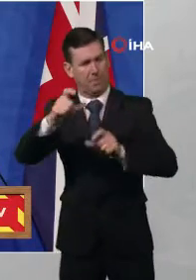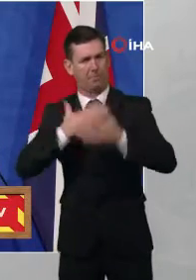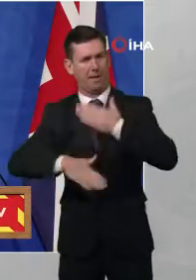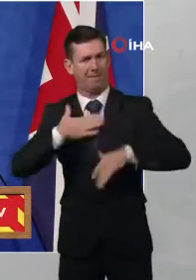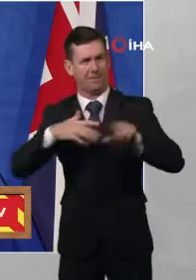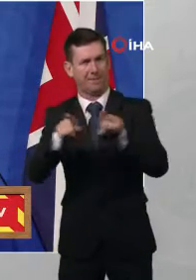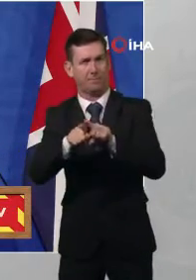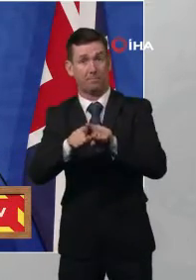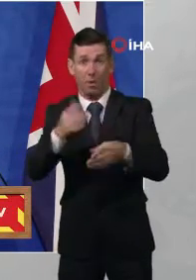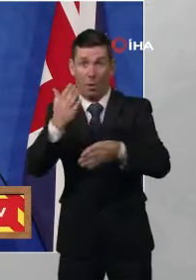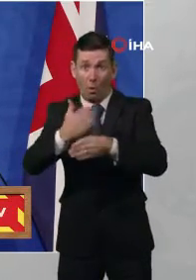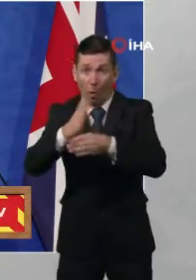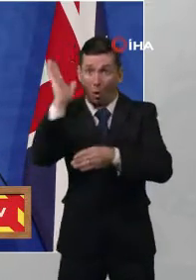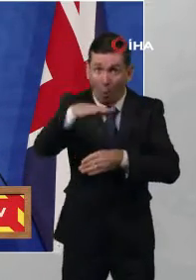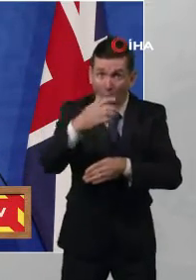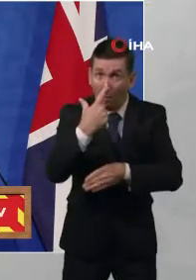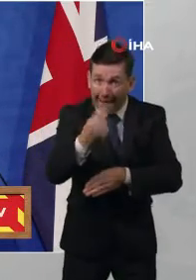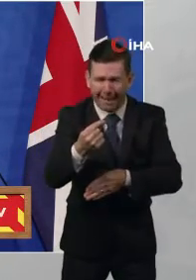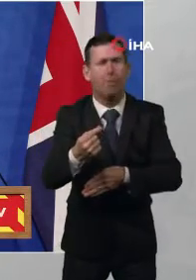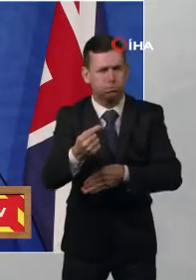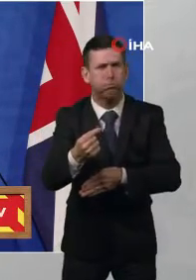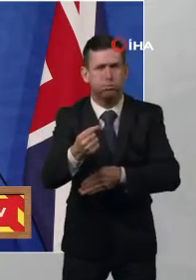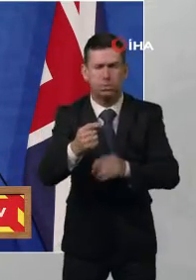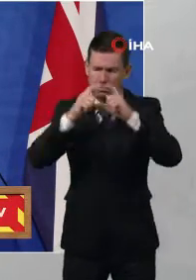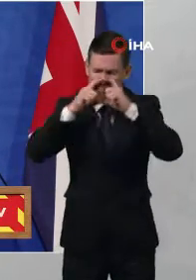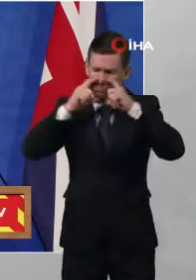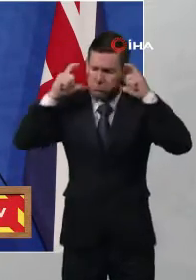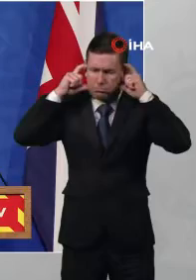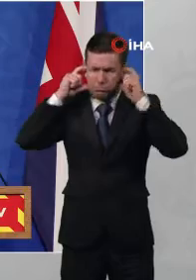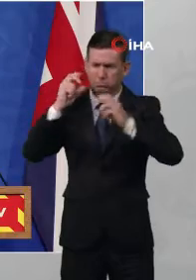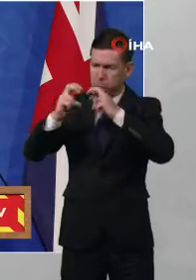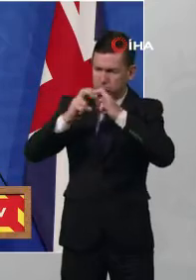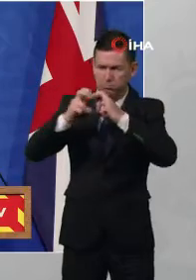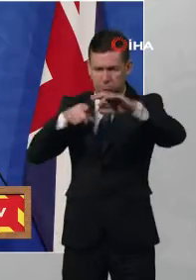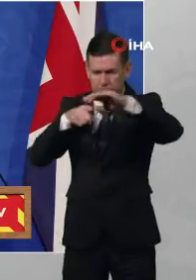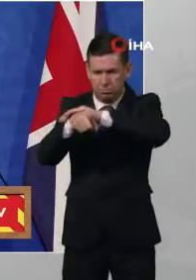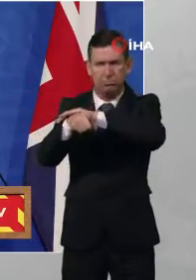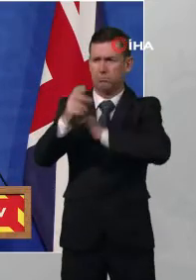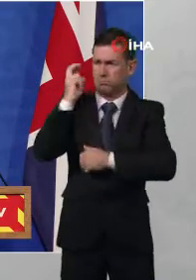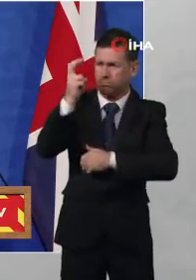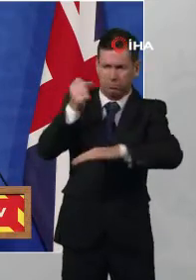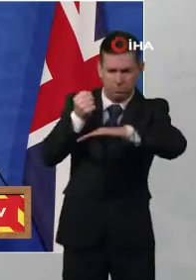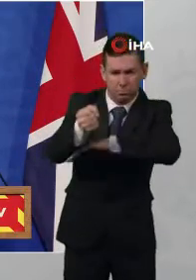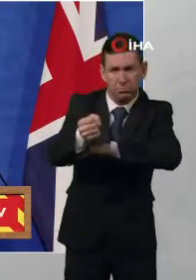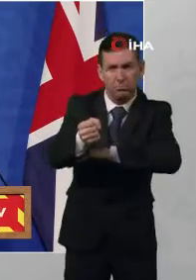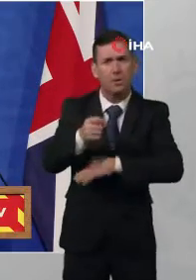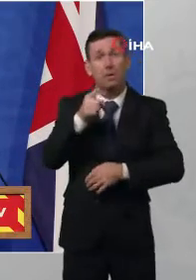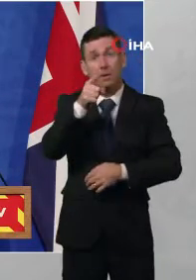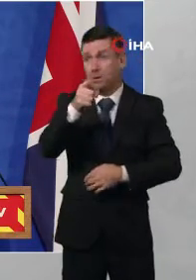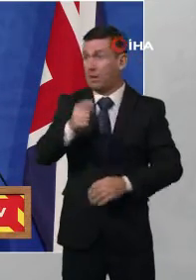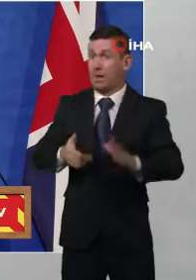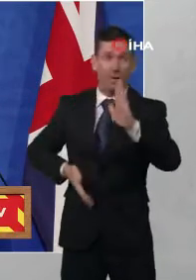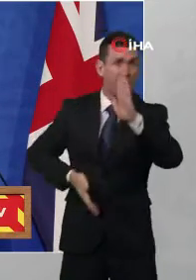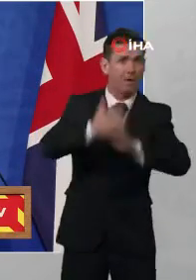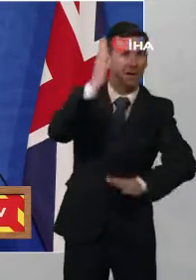home if you can, wear face coverings on public transport and in indoor places and take a test before you go to a high risk